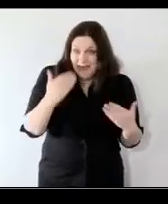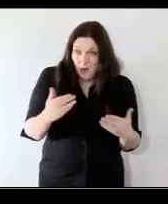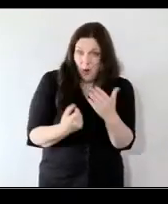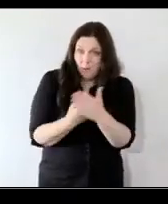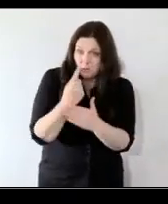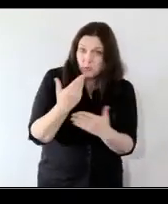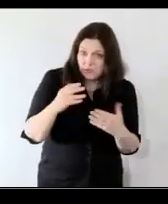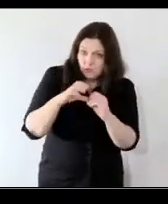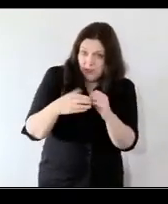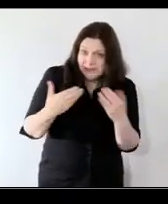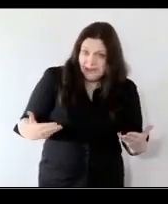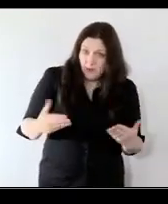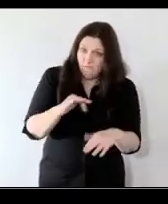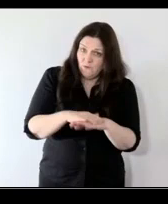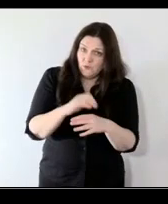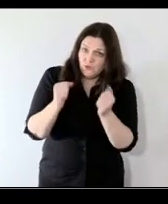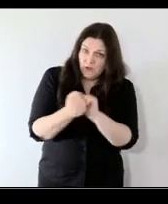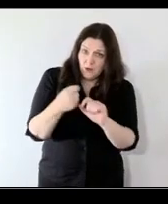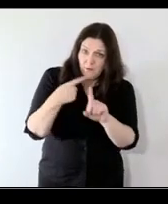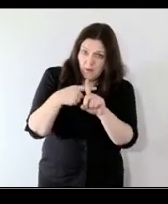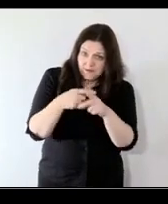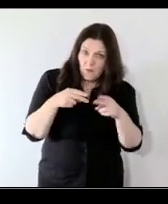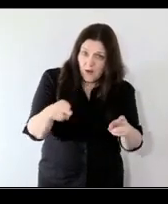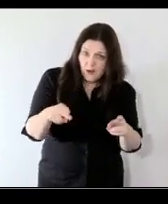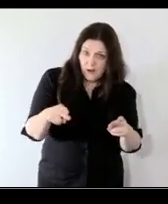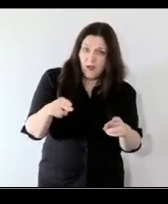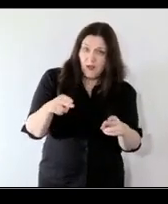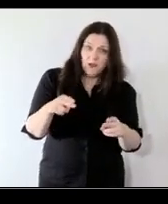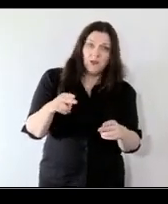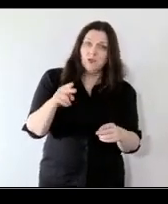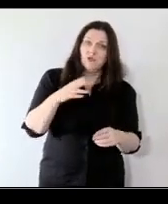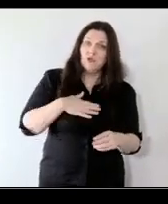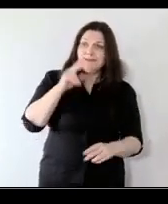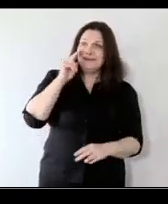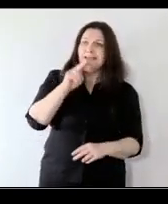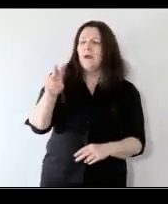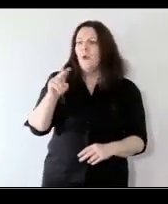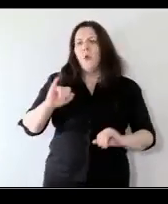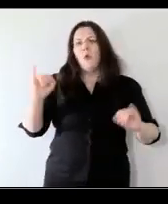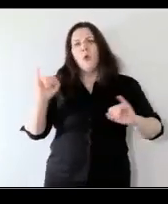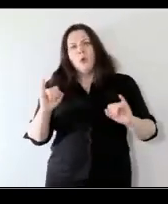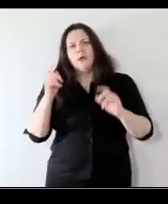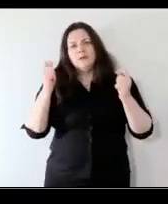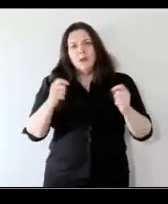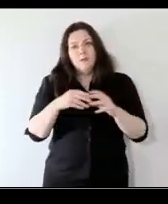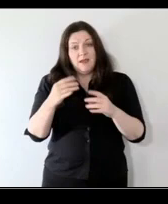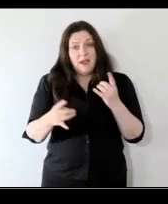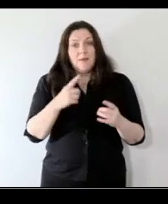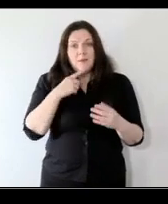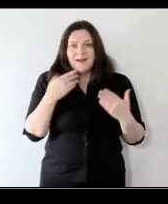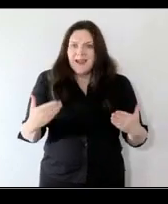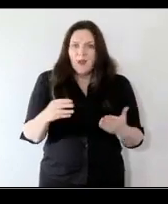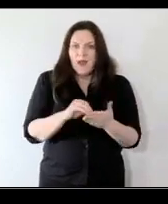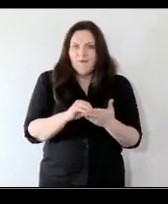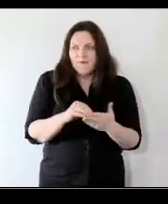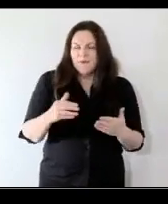for for change in a positive way and and we shouldn't only see it as a terrible thing that has happened but something that